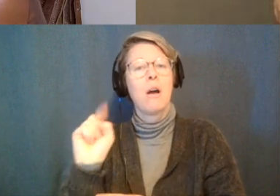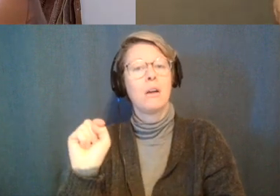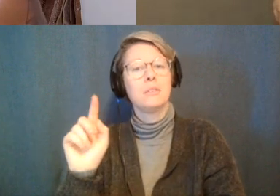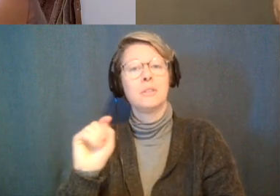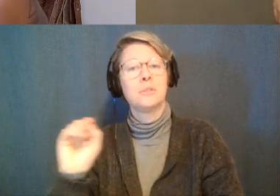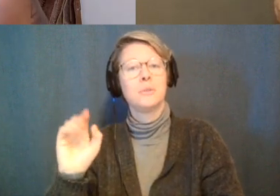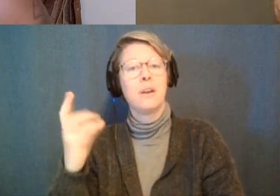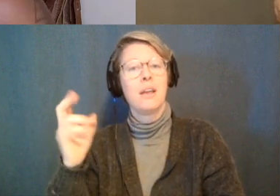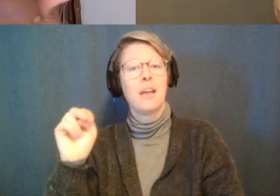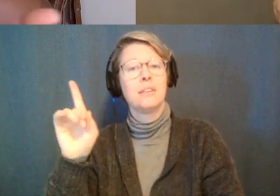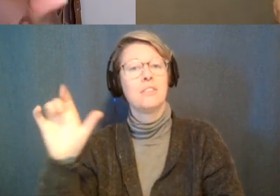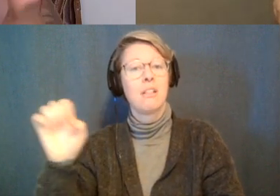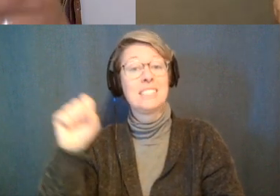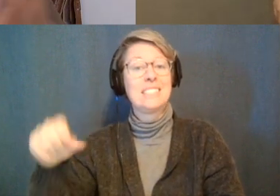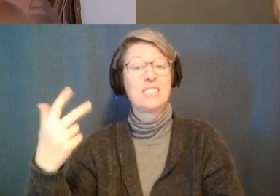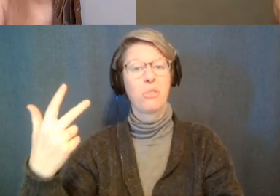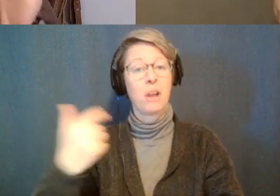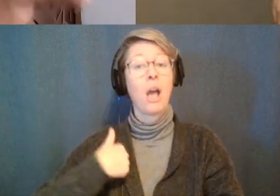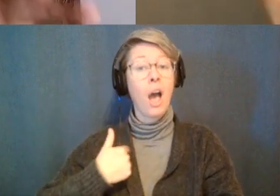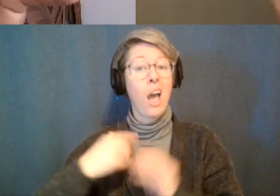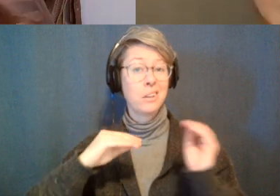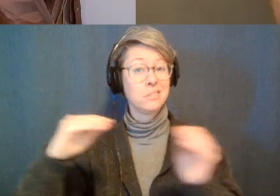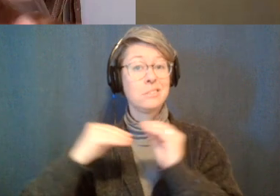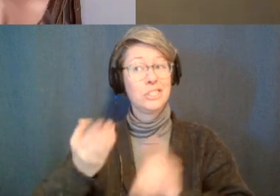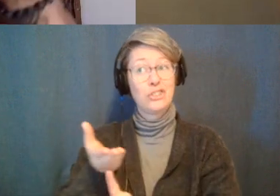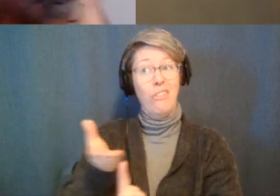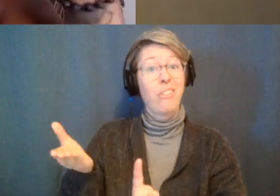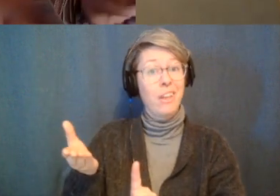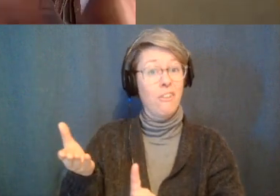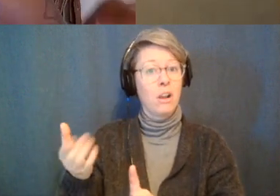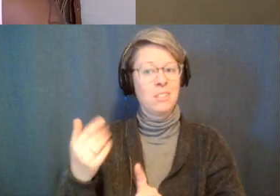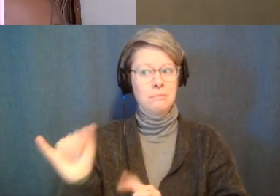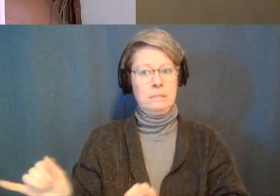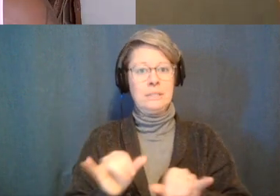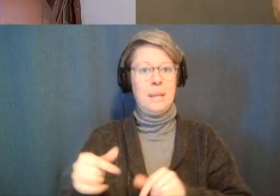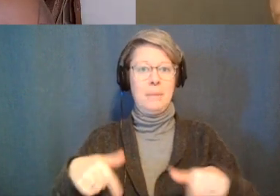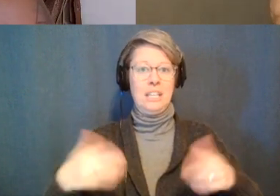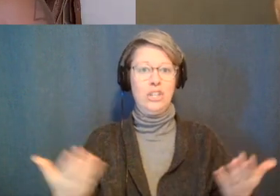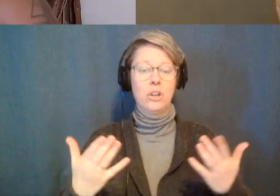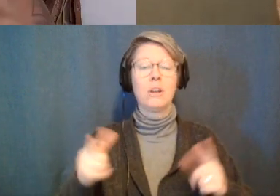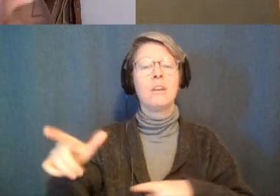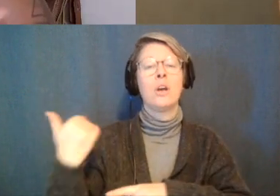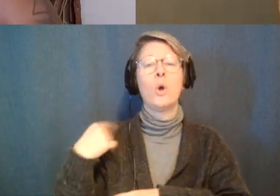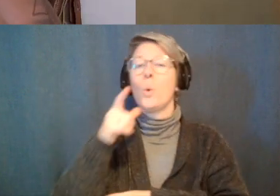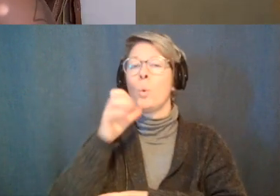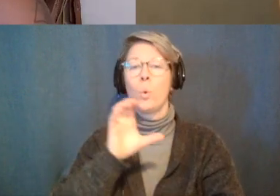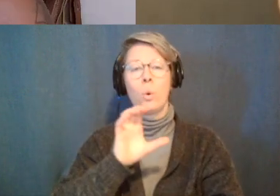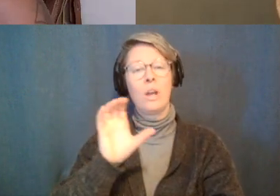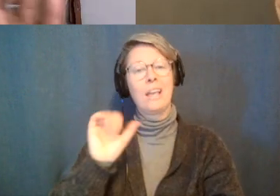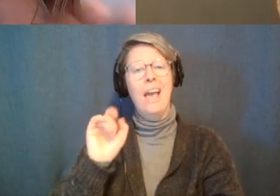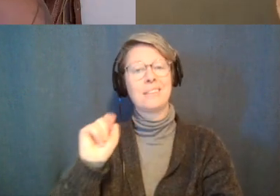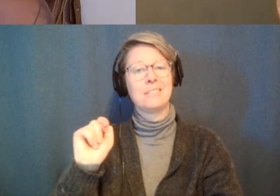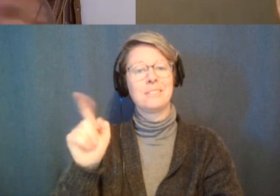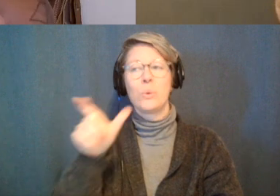features on there essentially teaching some of the tools that we're speaking about in here to the cast members of the season to how to breathe the move energy